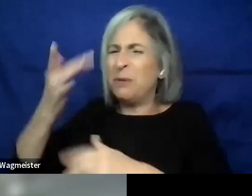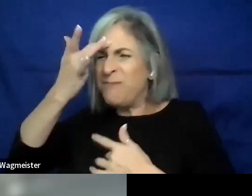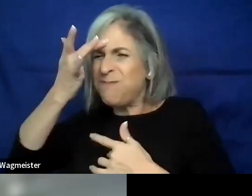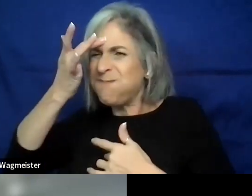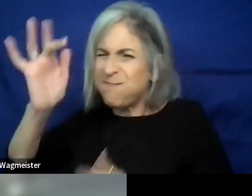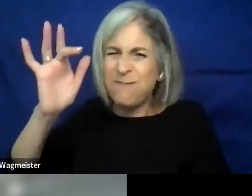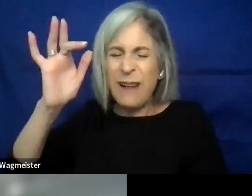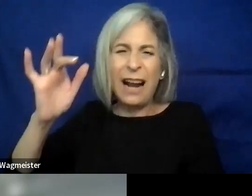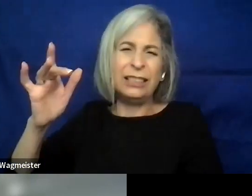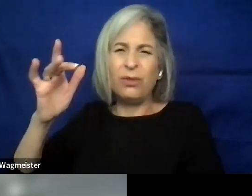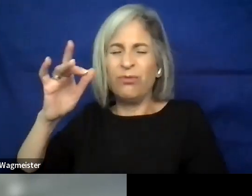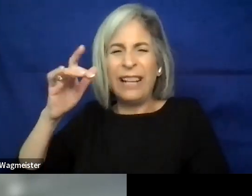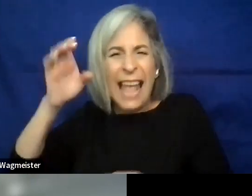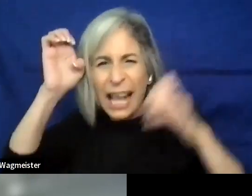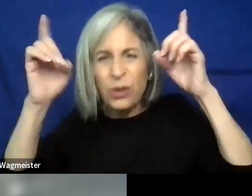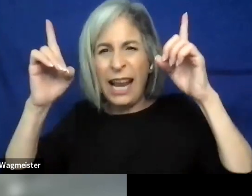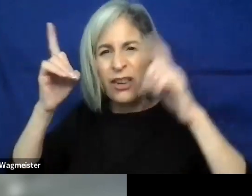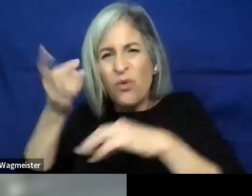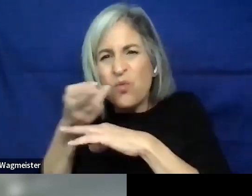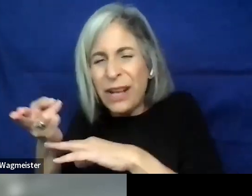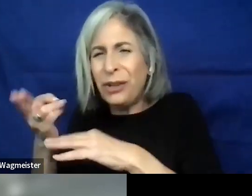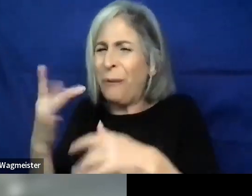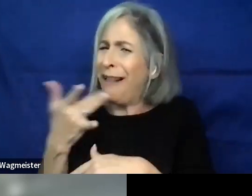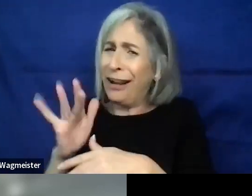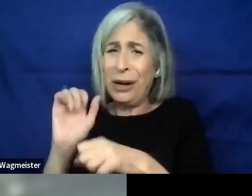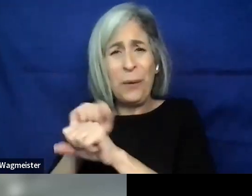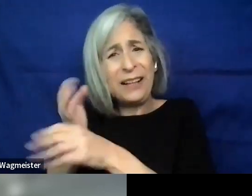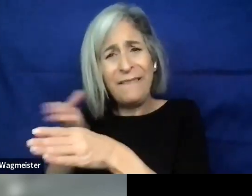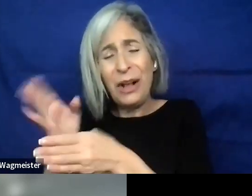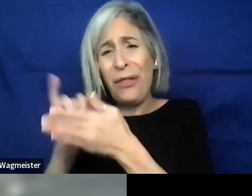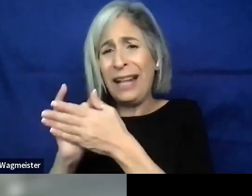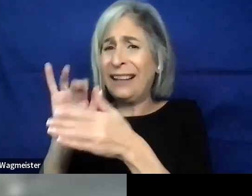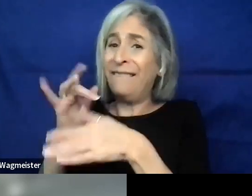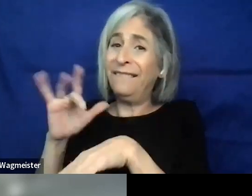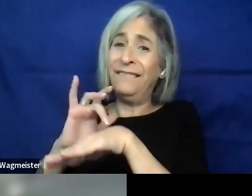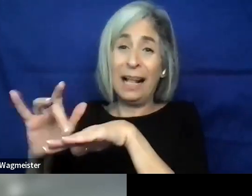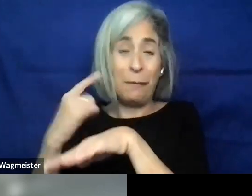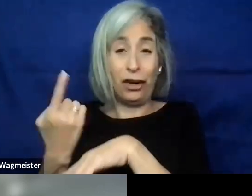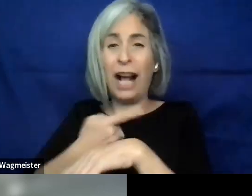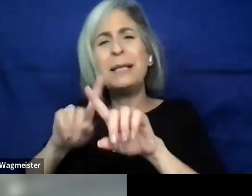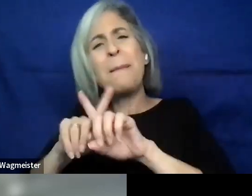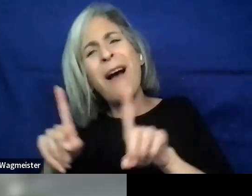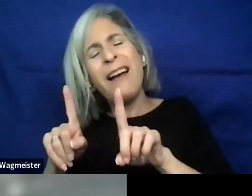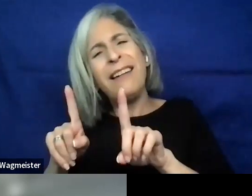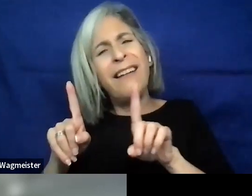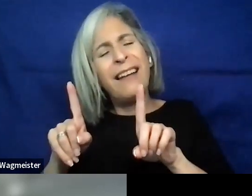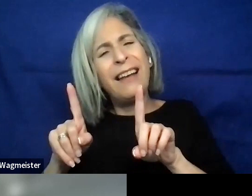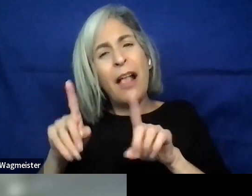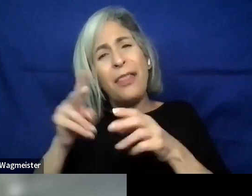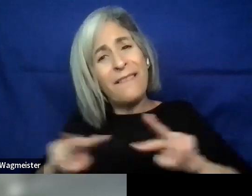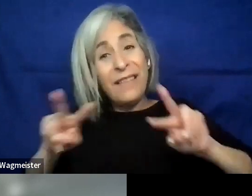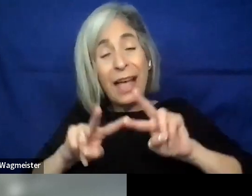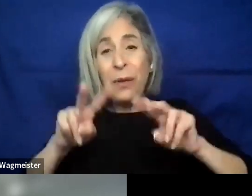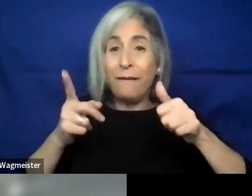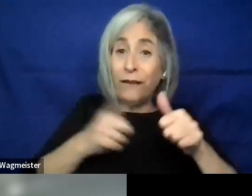education resources and and we're lucky to work in a field where that's readily available. But can you speak a little bit about the value that